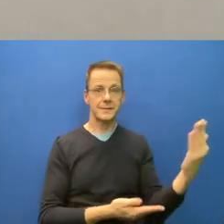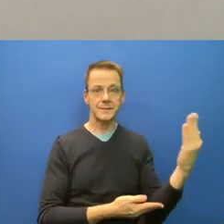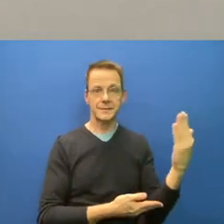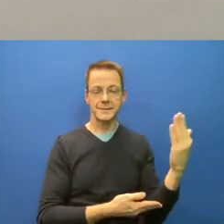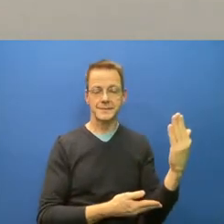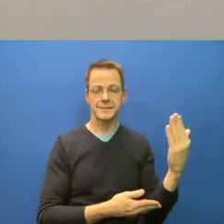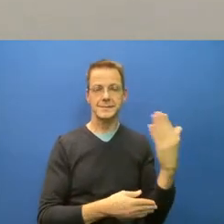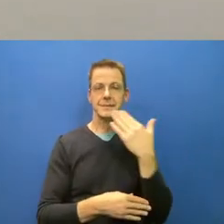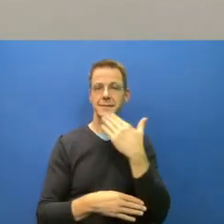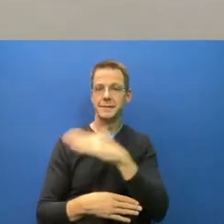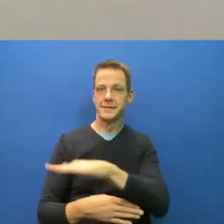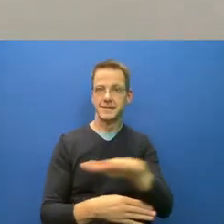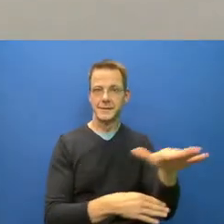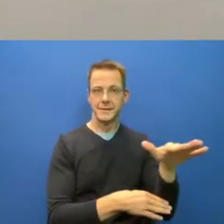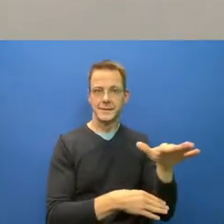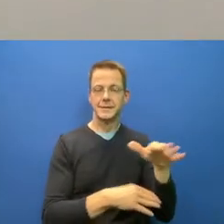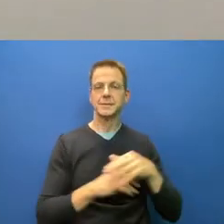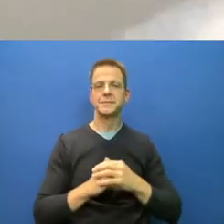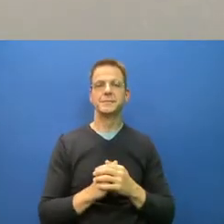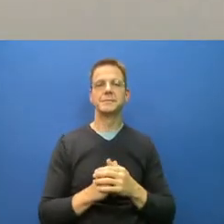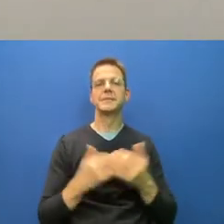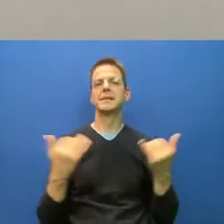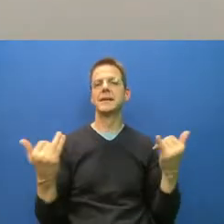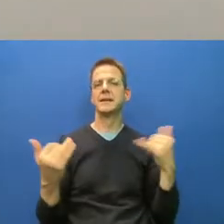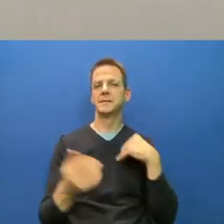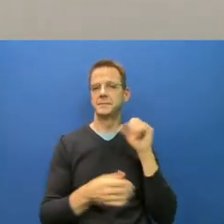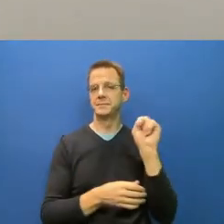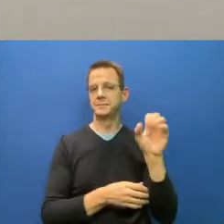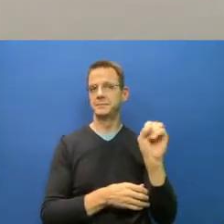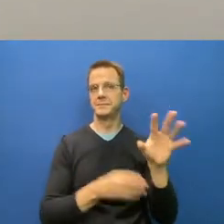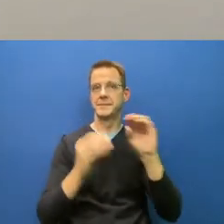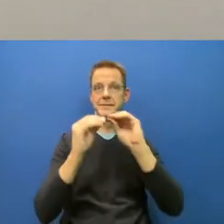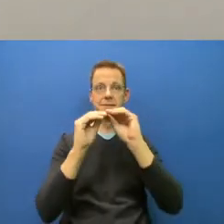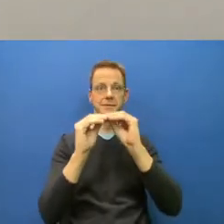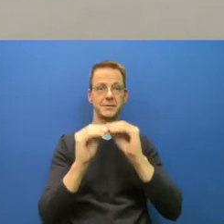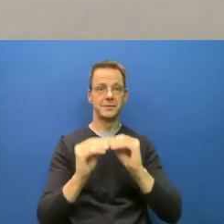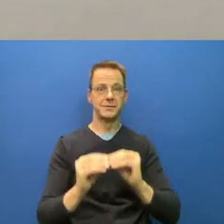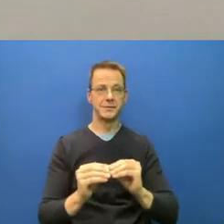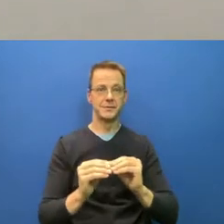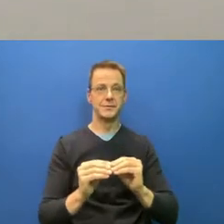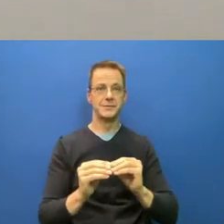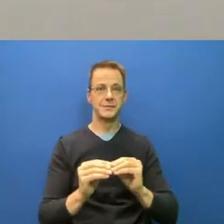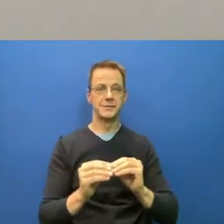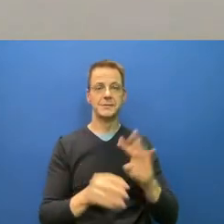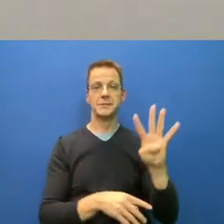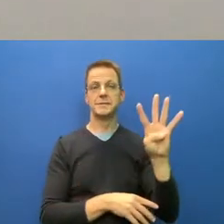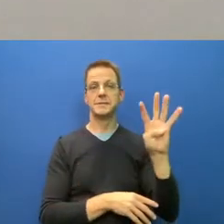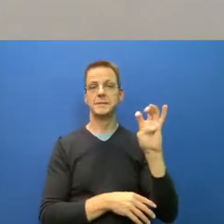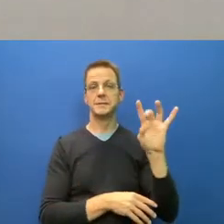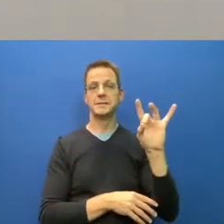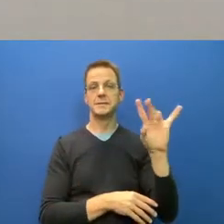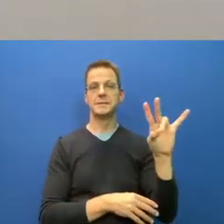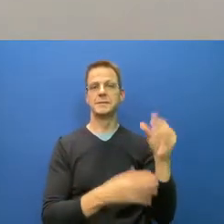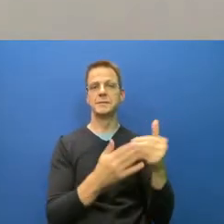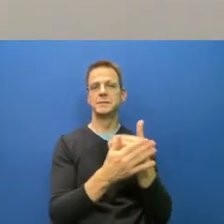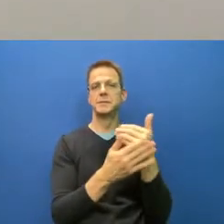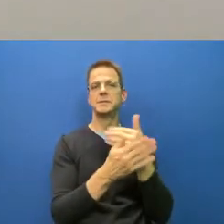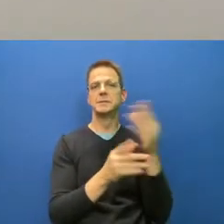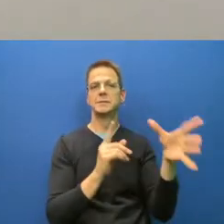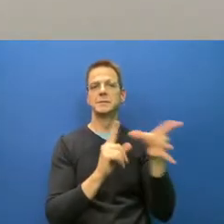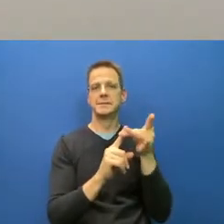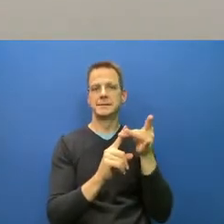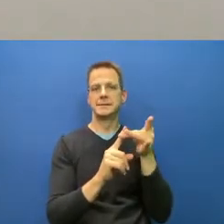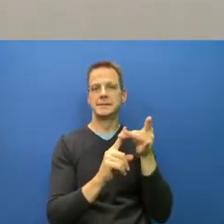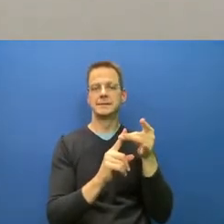we had 487 new cases today, 697 people in hospital, 155 in